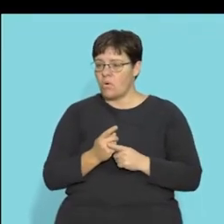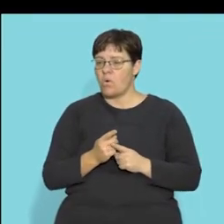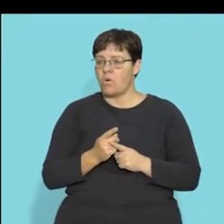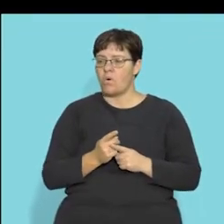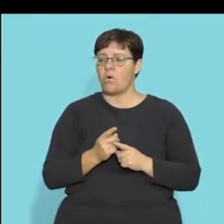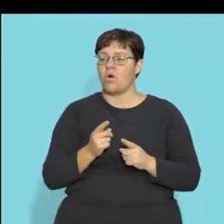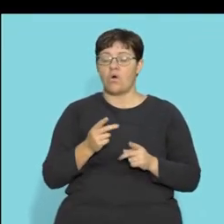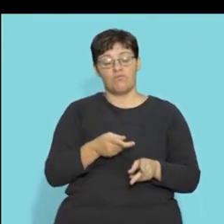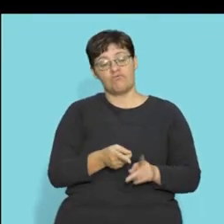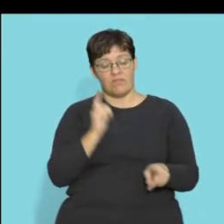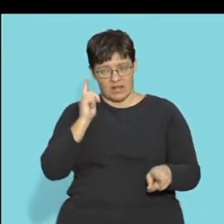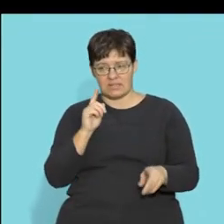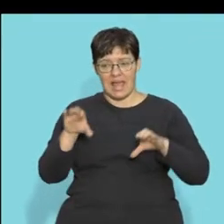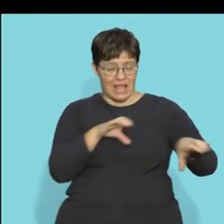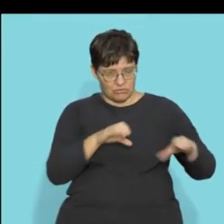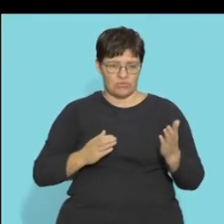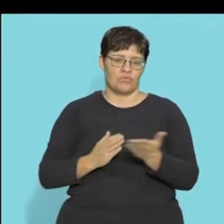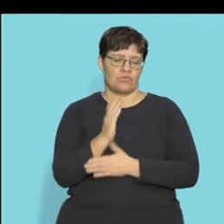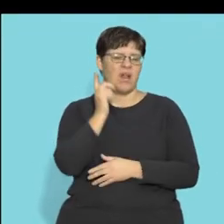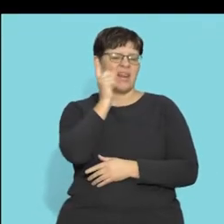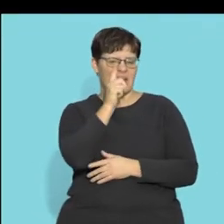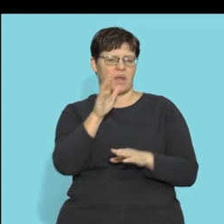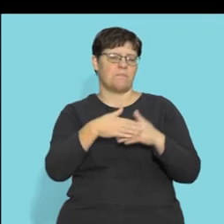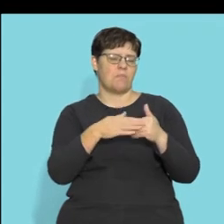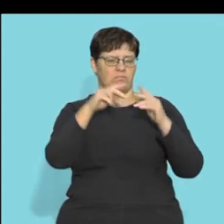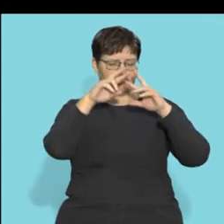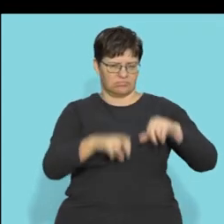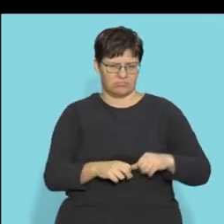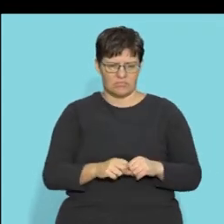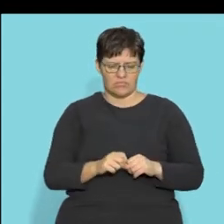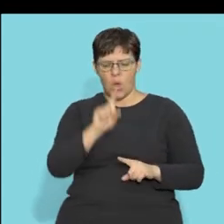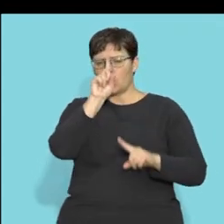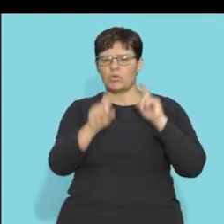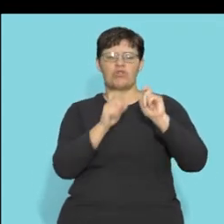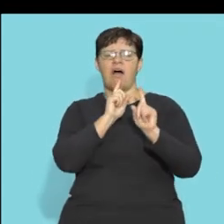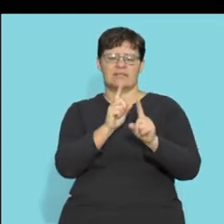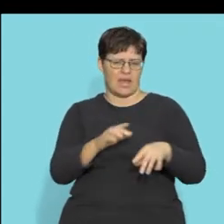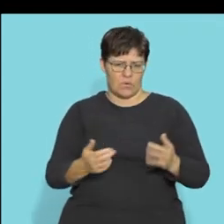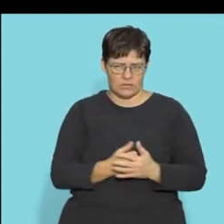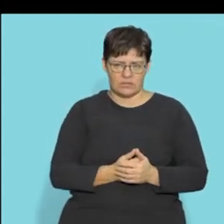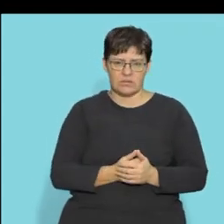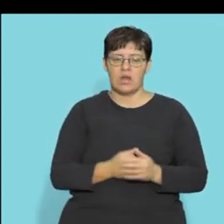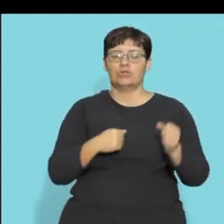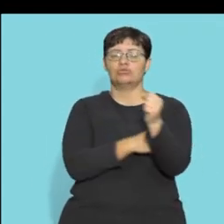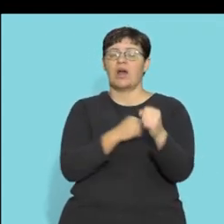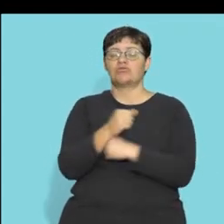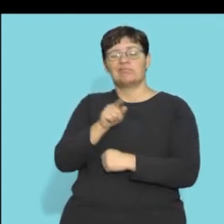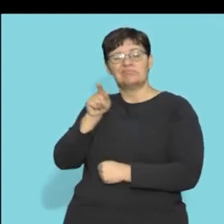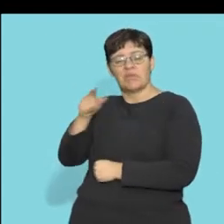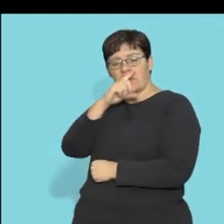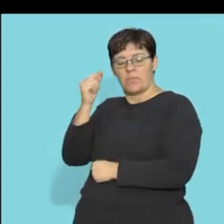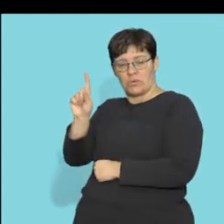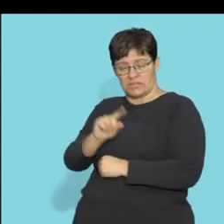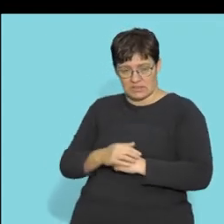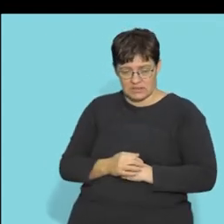all reflex actions will go through this. So we're going to do more detail on that later. Let's get to some questions. Name the